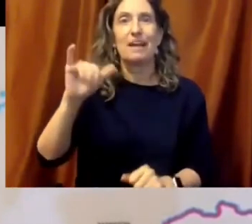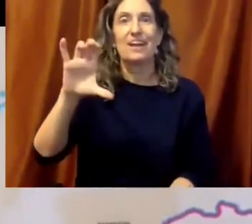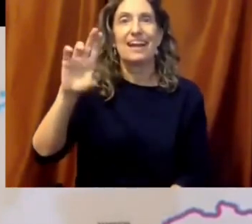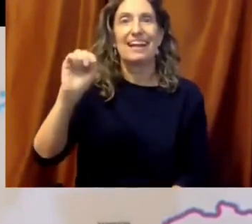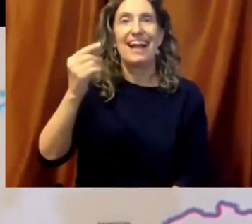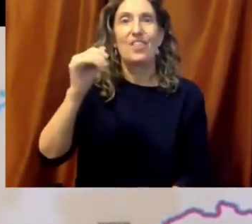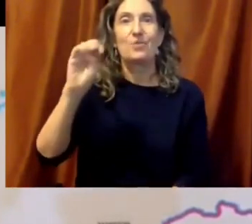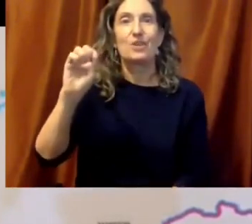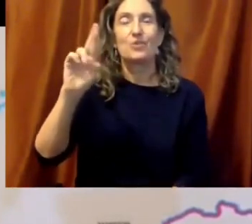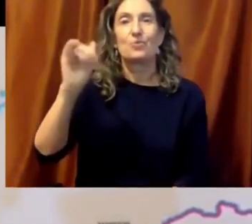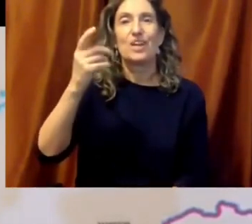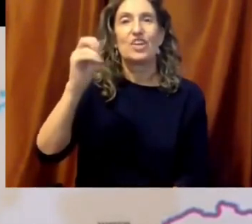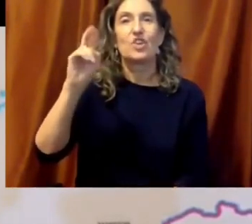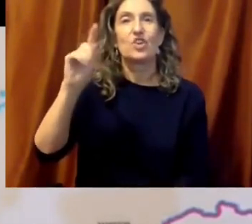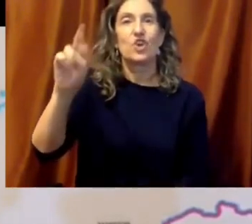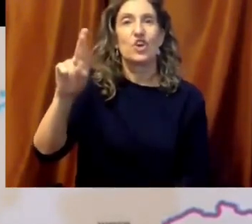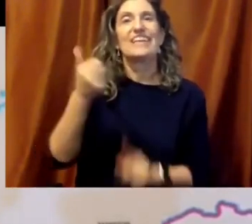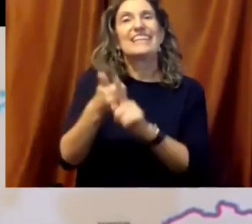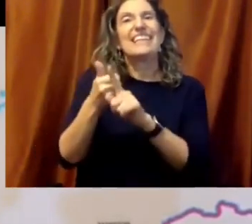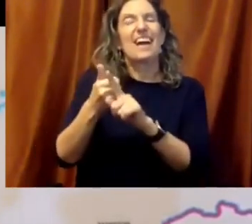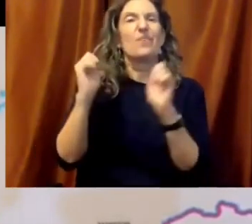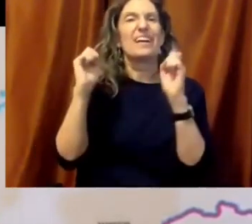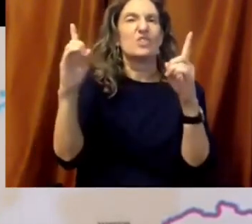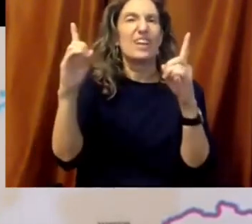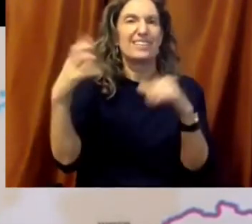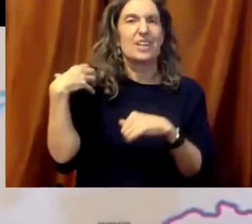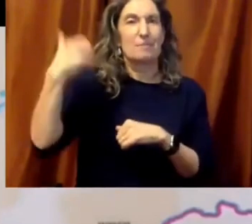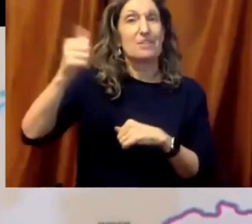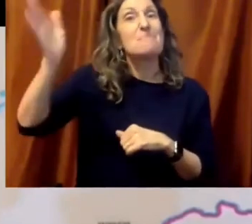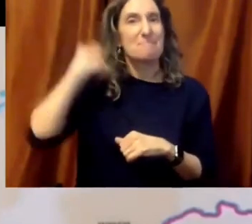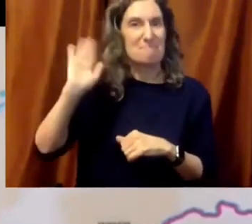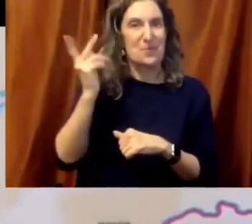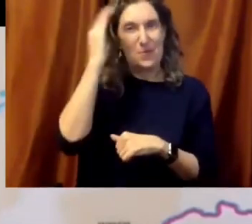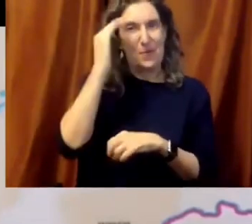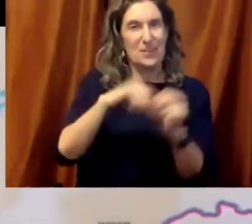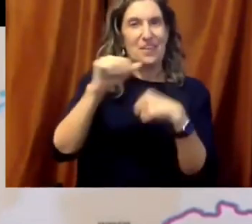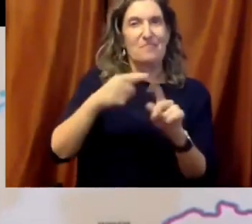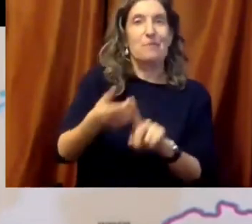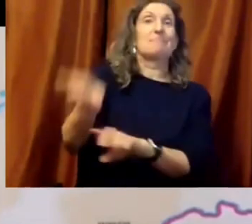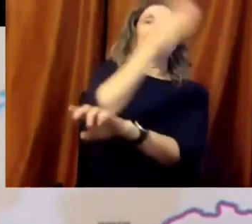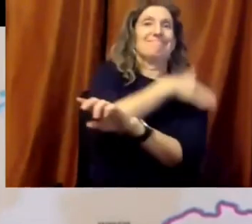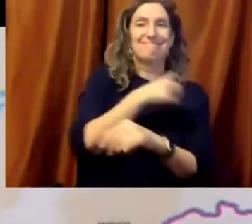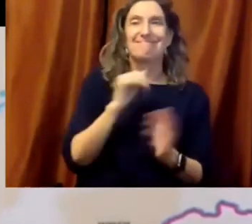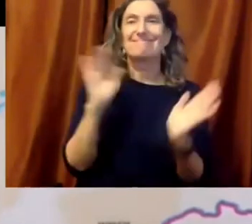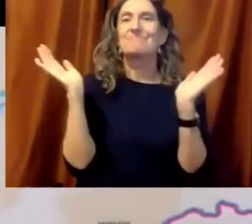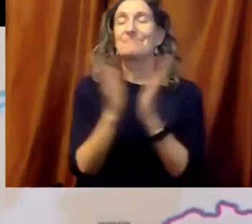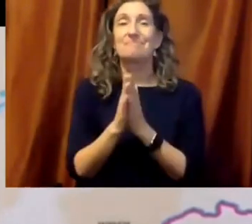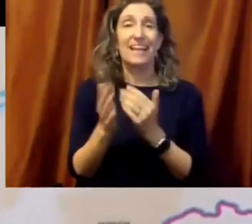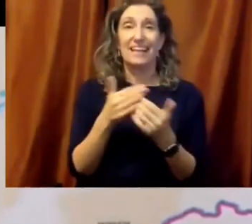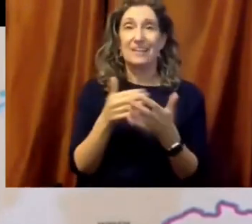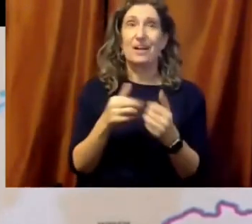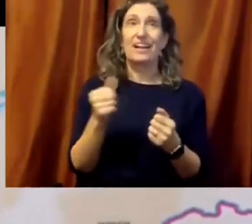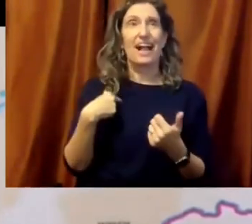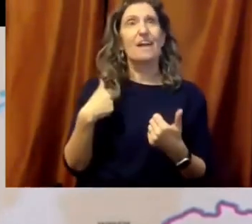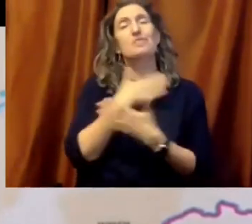International. It's just a real pleasure to join you all today. And I thought that was some very helpful but sobering information